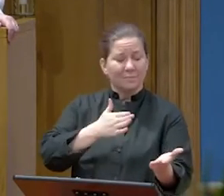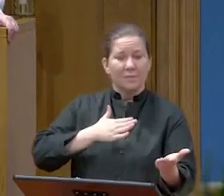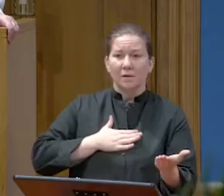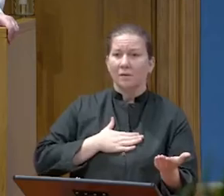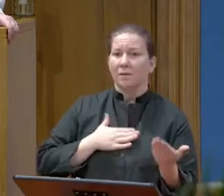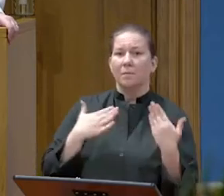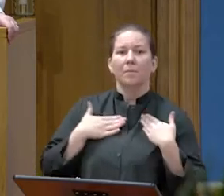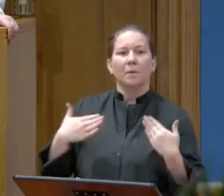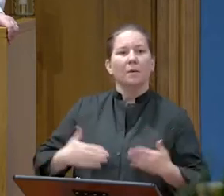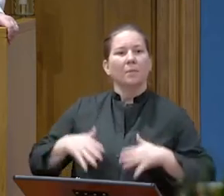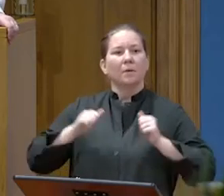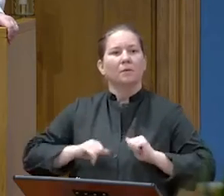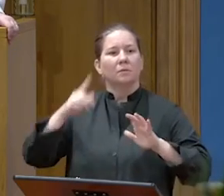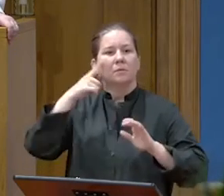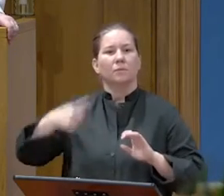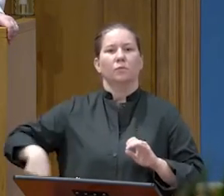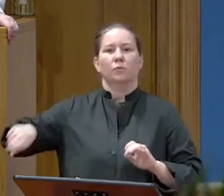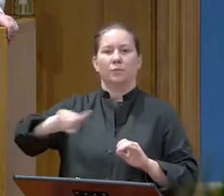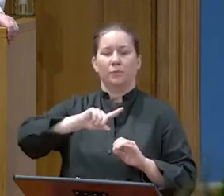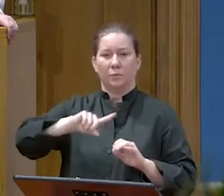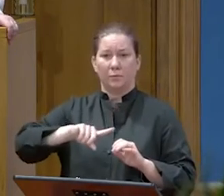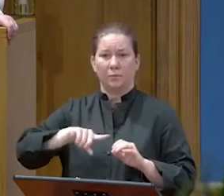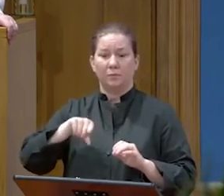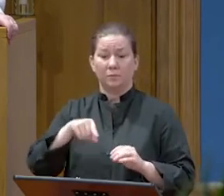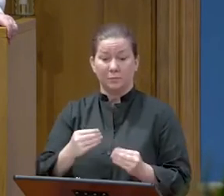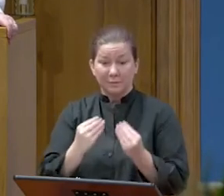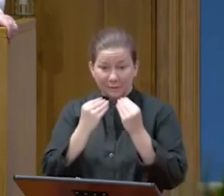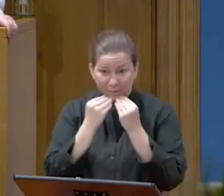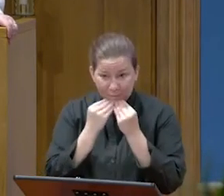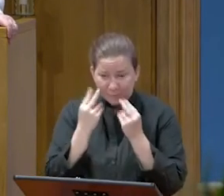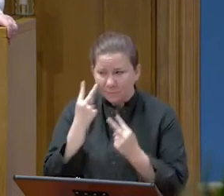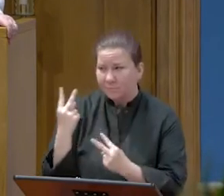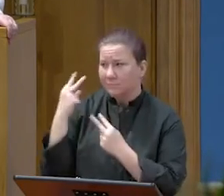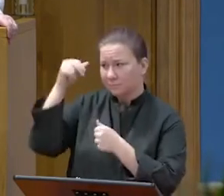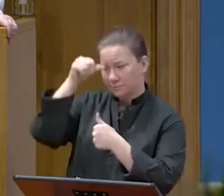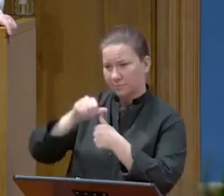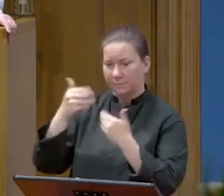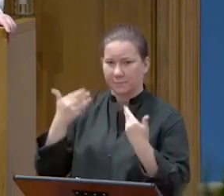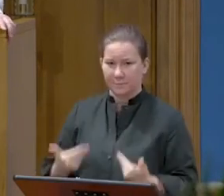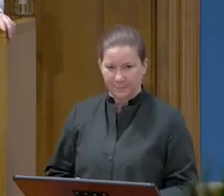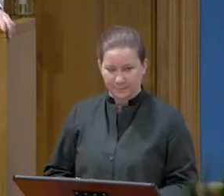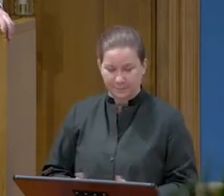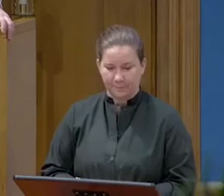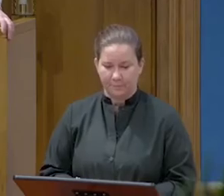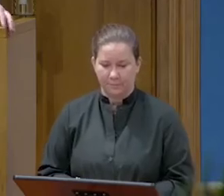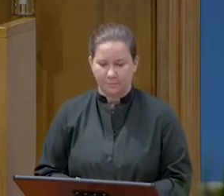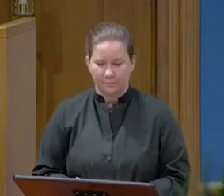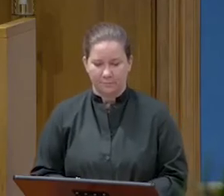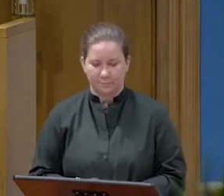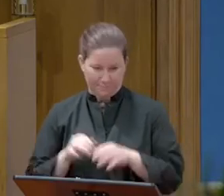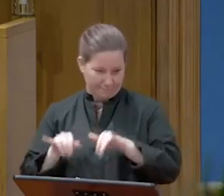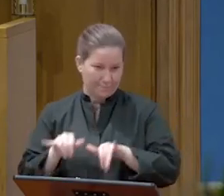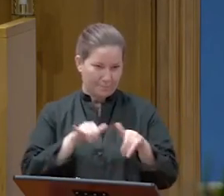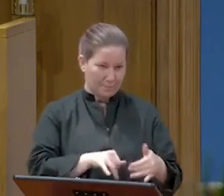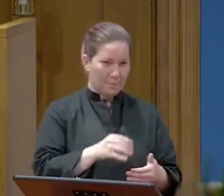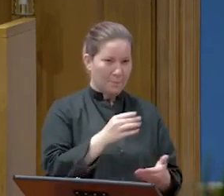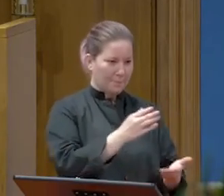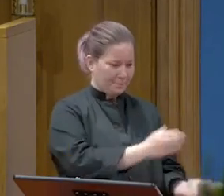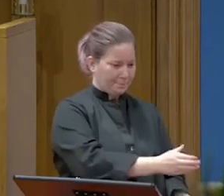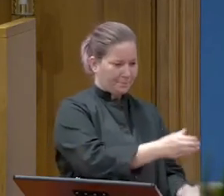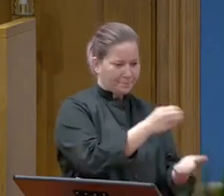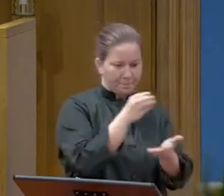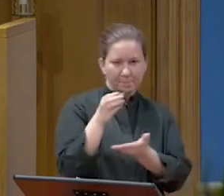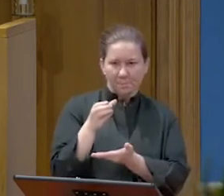given for you. Do this in remembrance of me. And he did the same with the cup after supper,